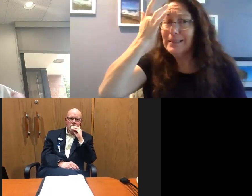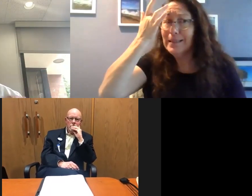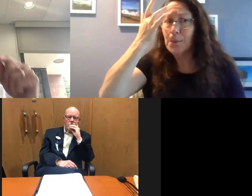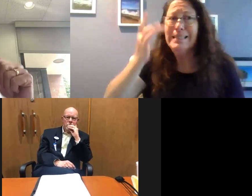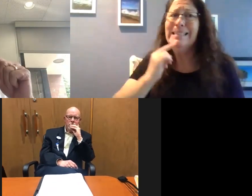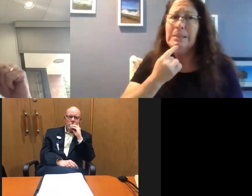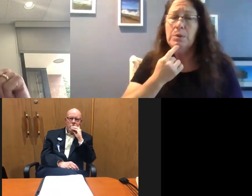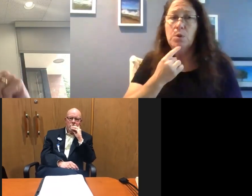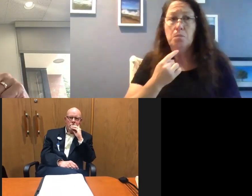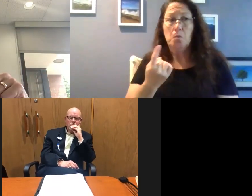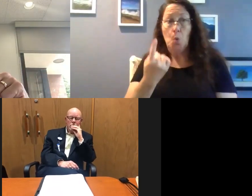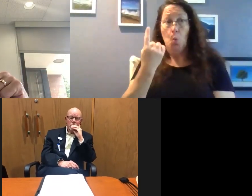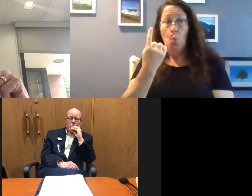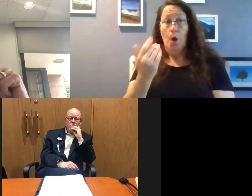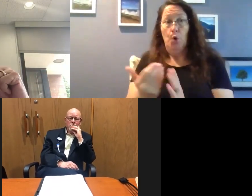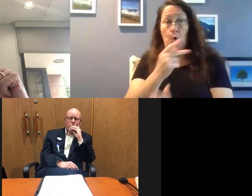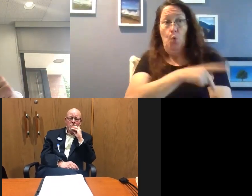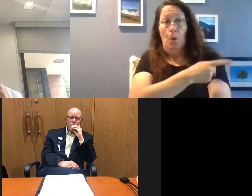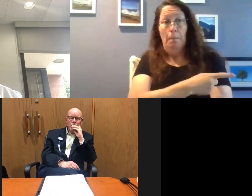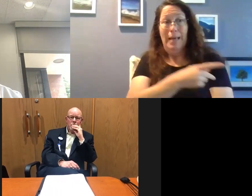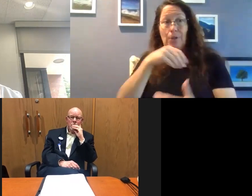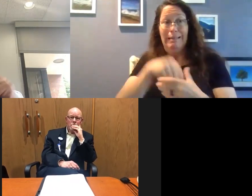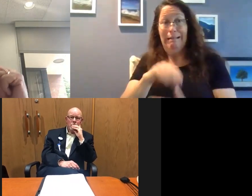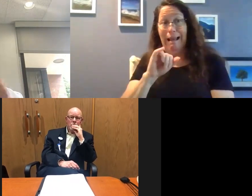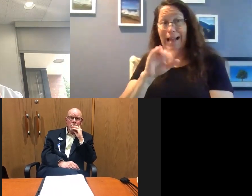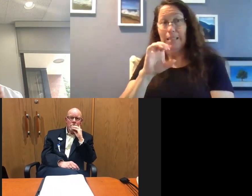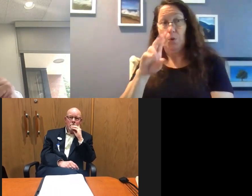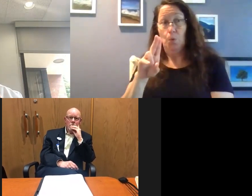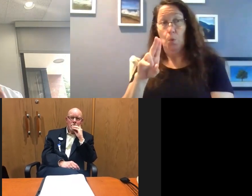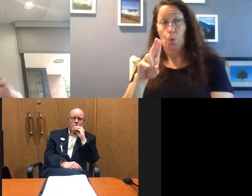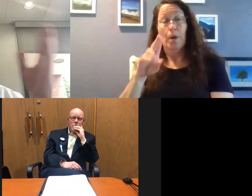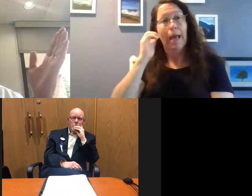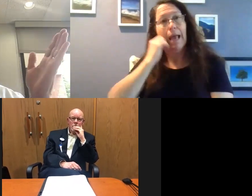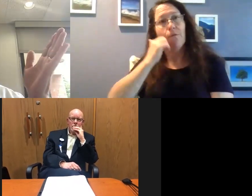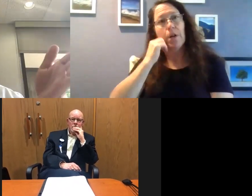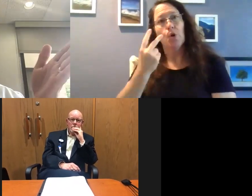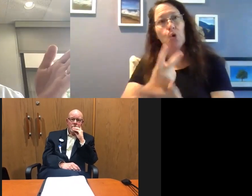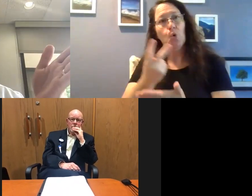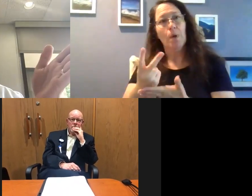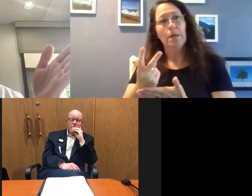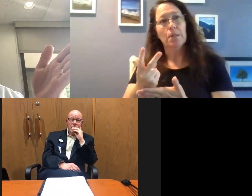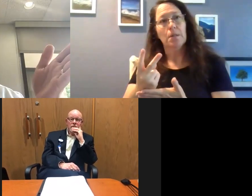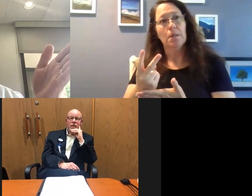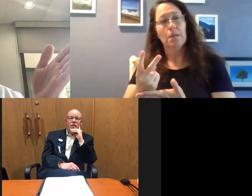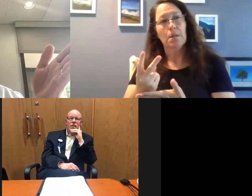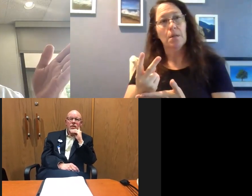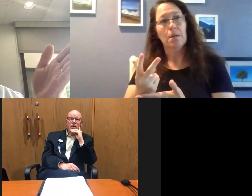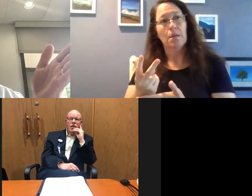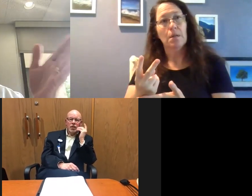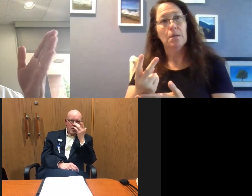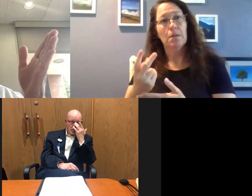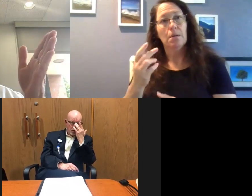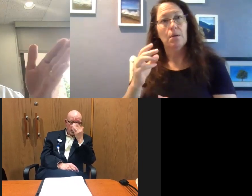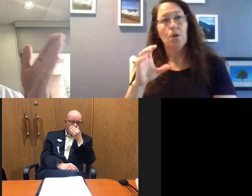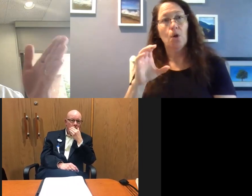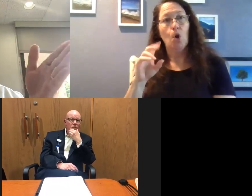is for one new patient to go into the ICU every day for two weeks and your COVID census is 14 in an ICU.